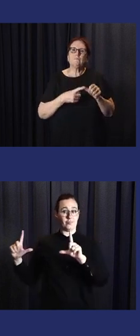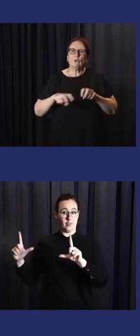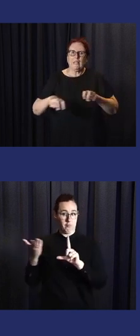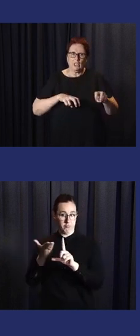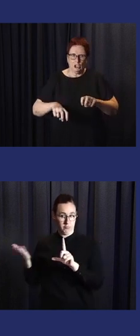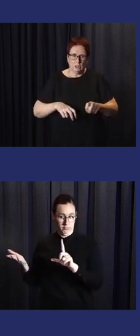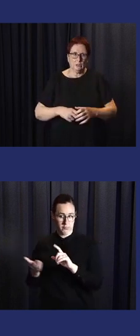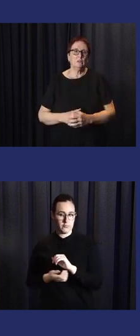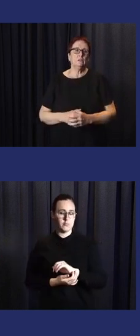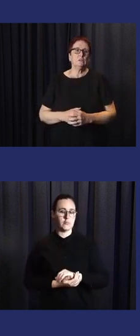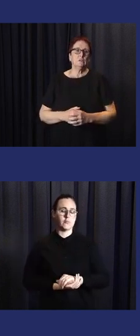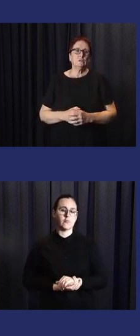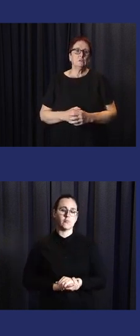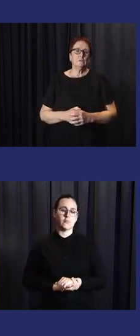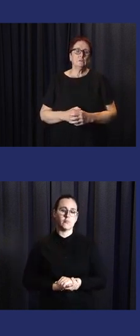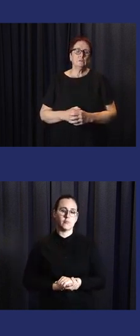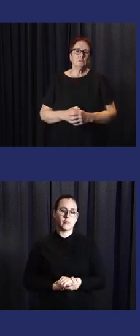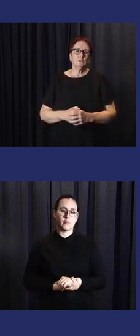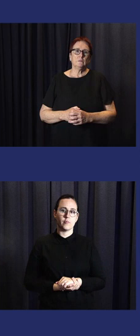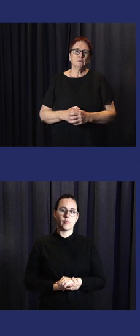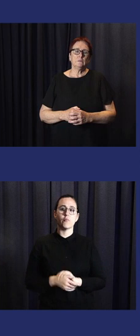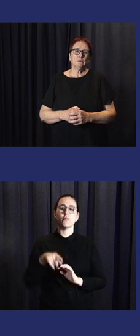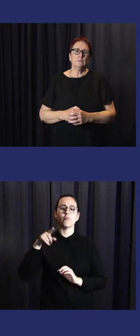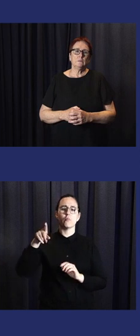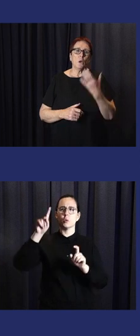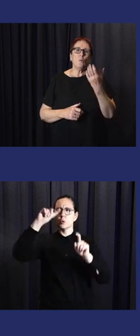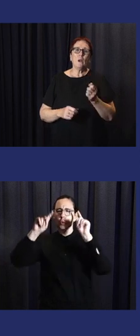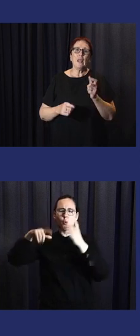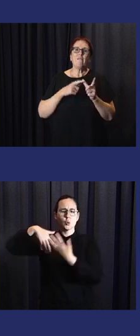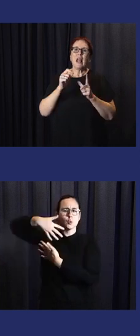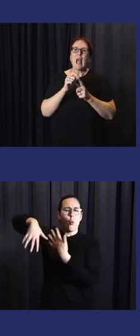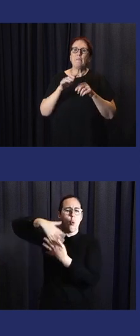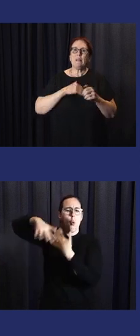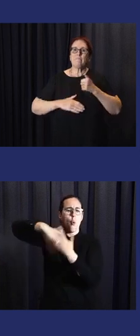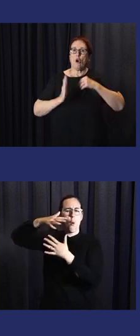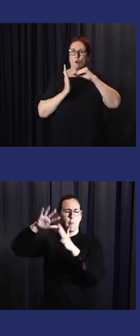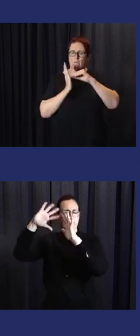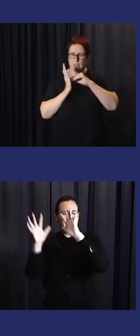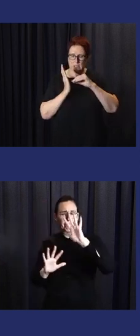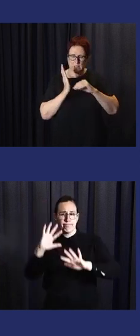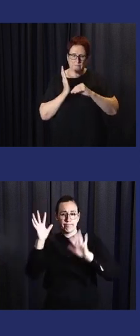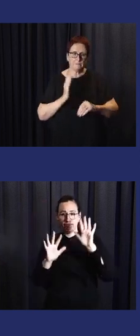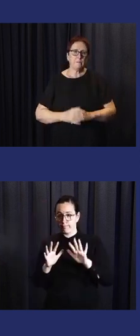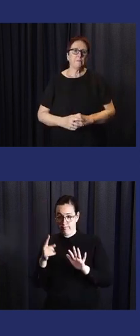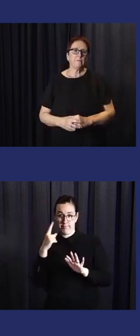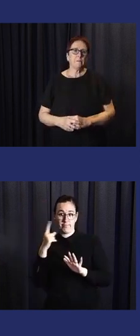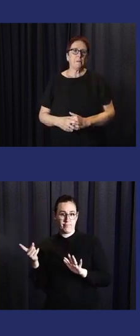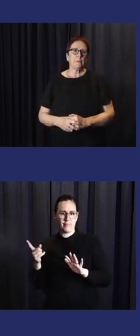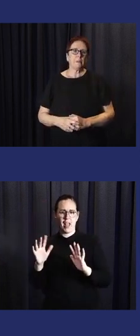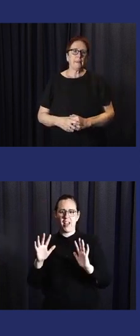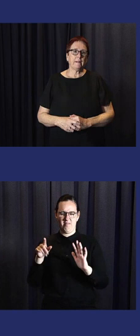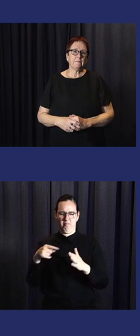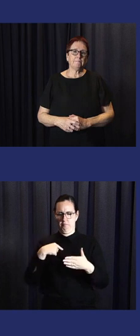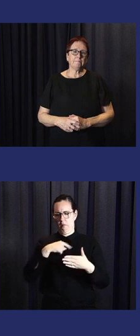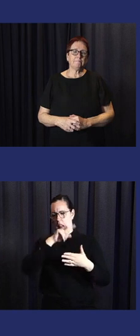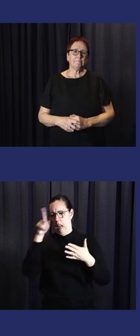And this is the storm response action. I'm sorry that in this last slide, this is the